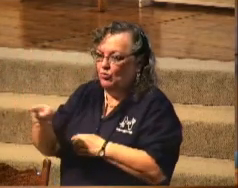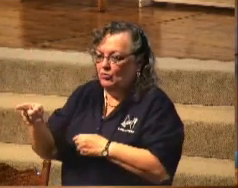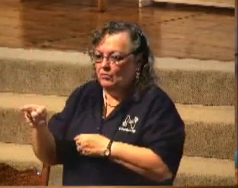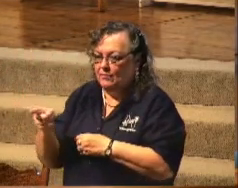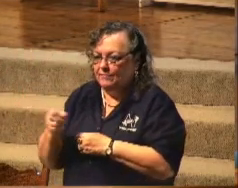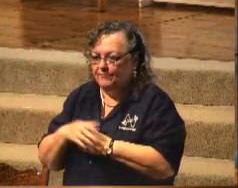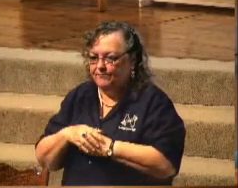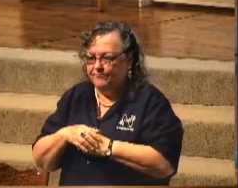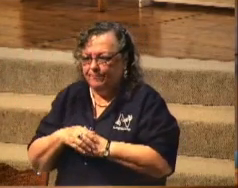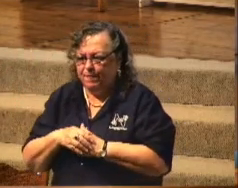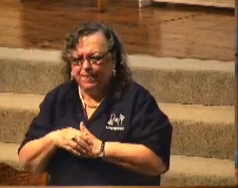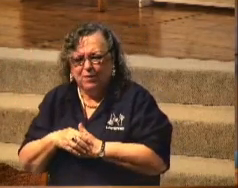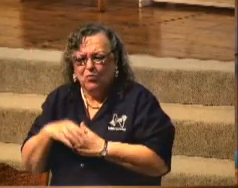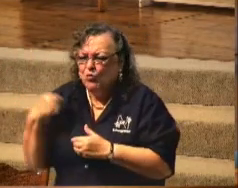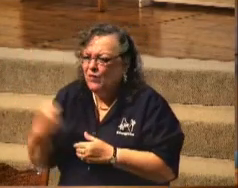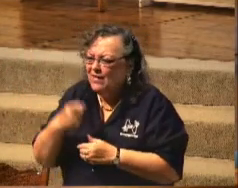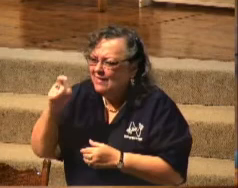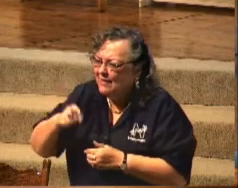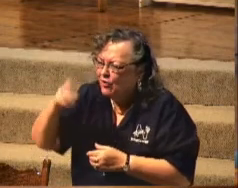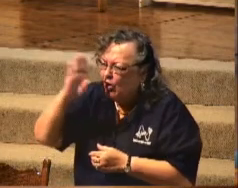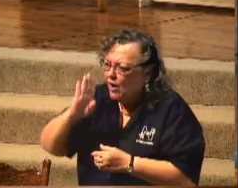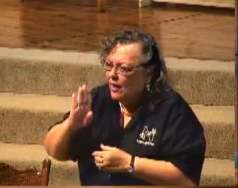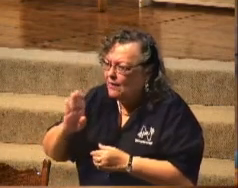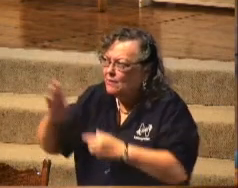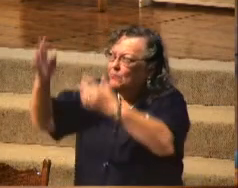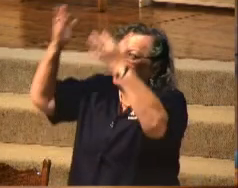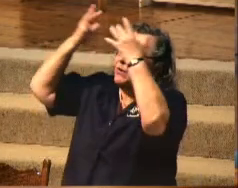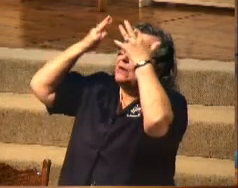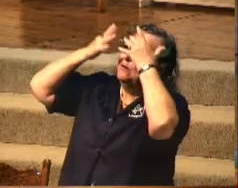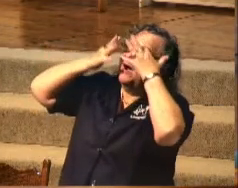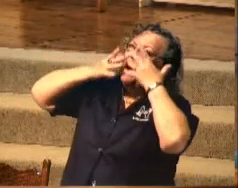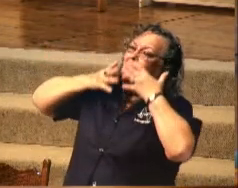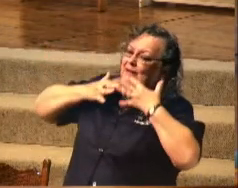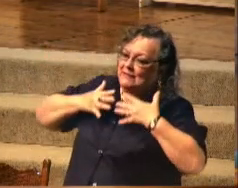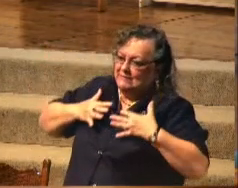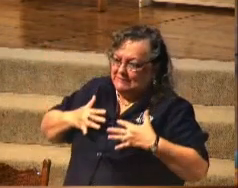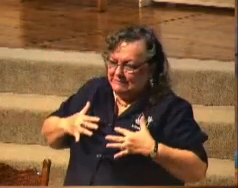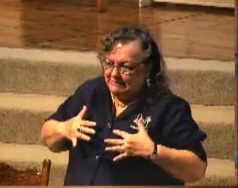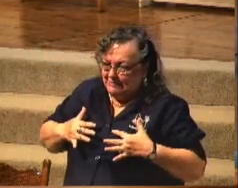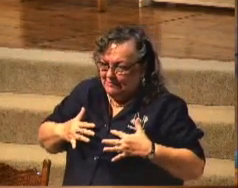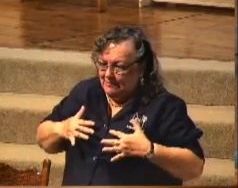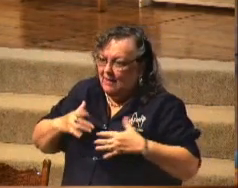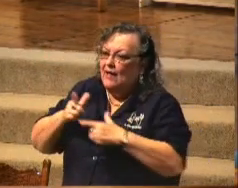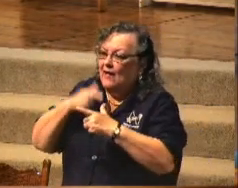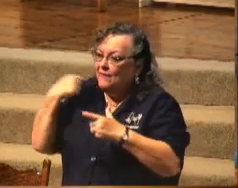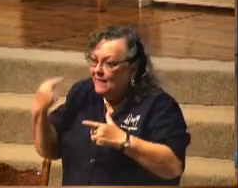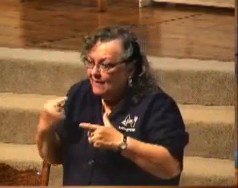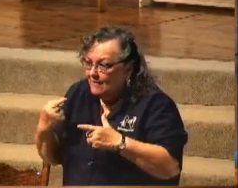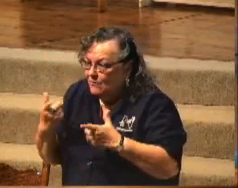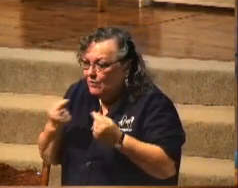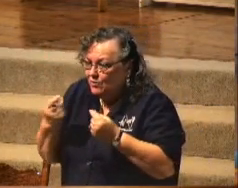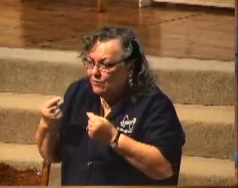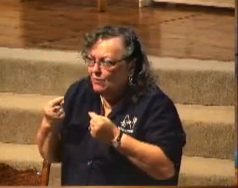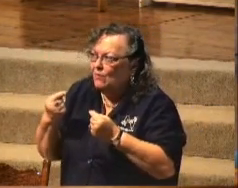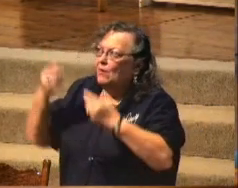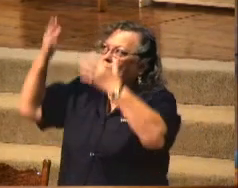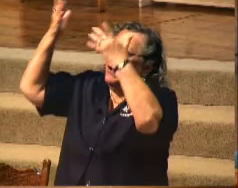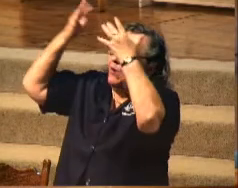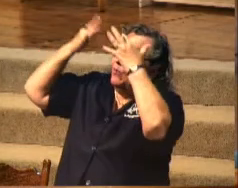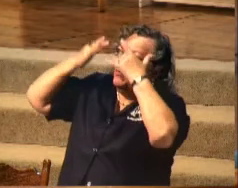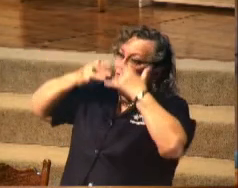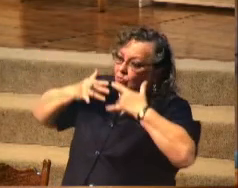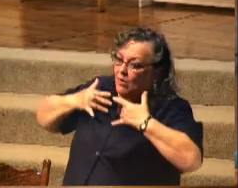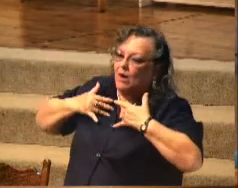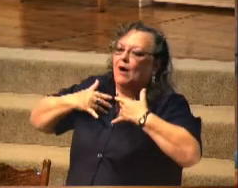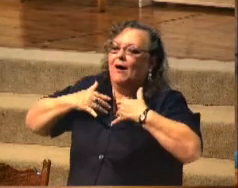All we need is God to pour into us, and then we pour out. All we need is to be that little